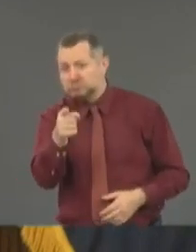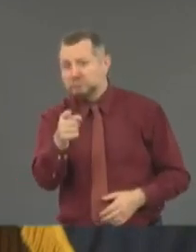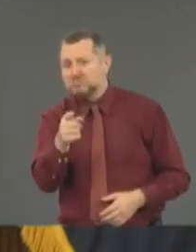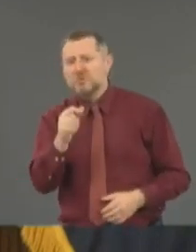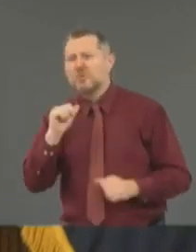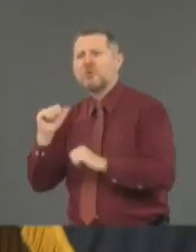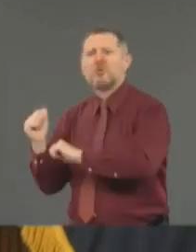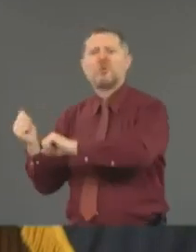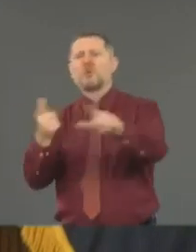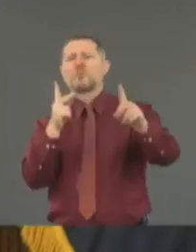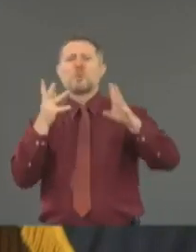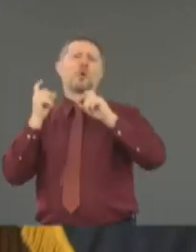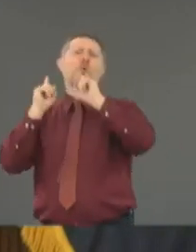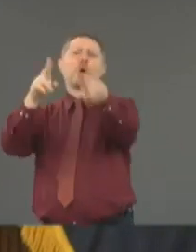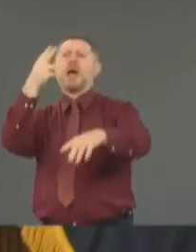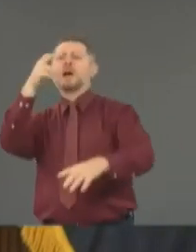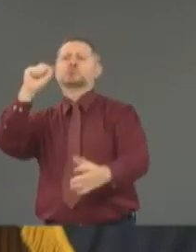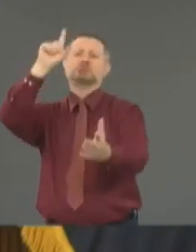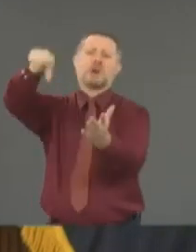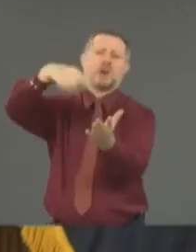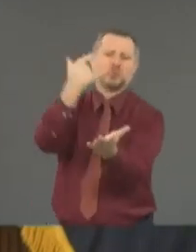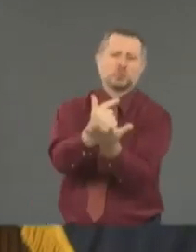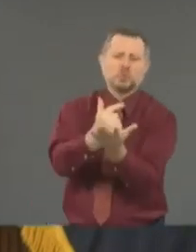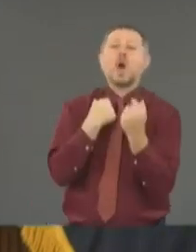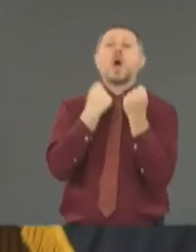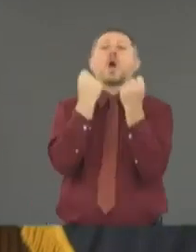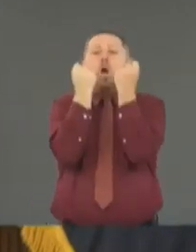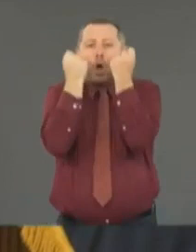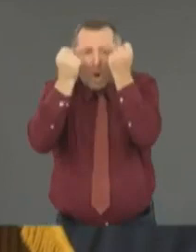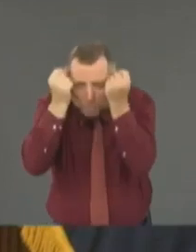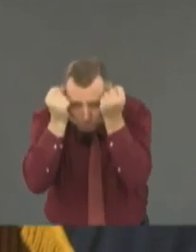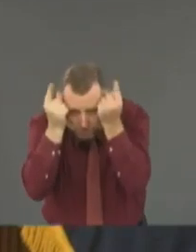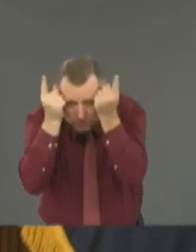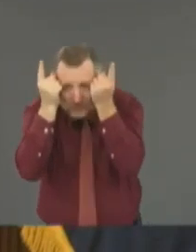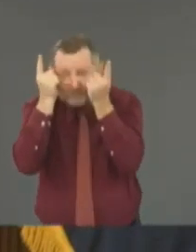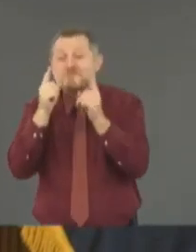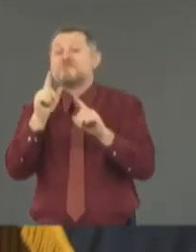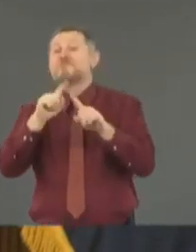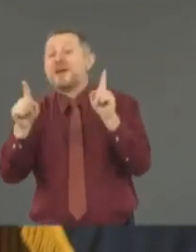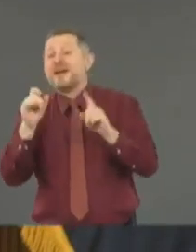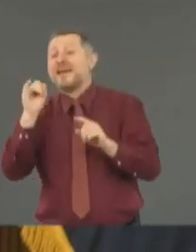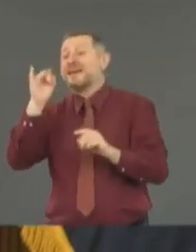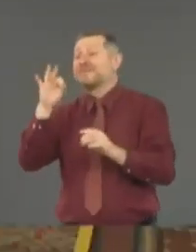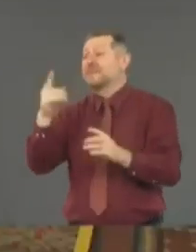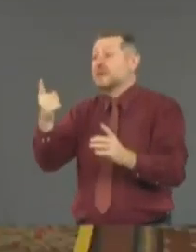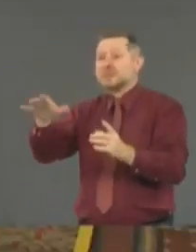go to a high school graduation. I get it. Not if they're going to die. Right? Okay.